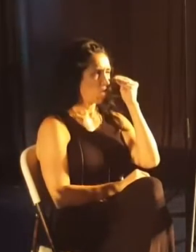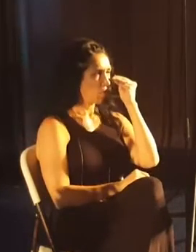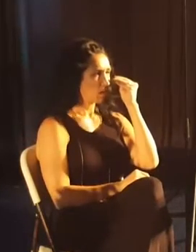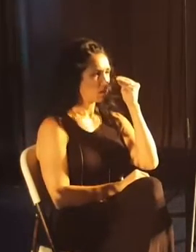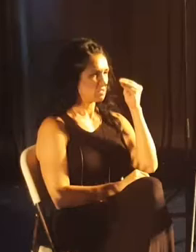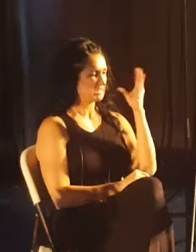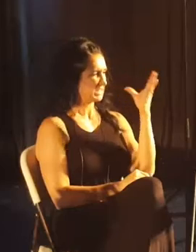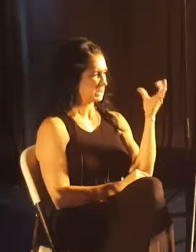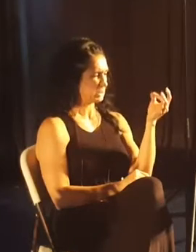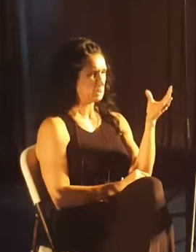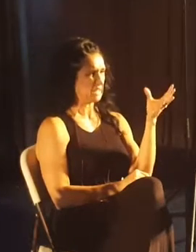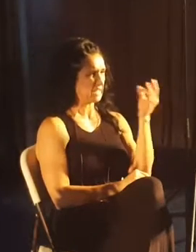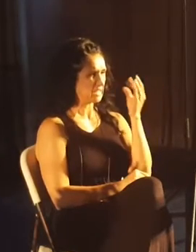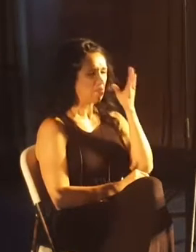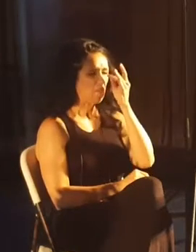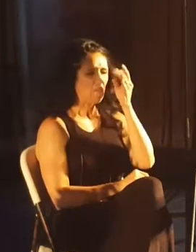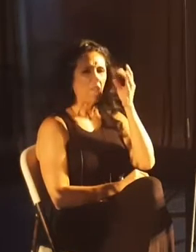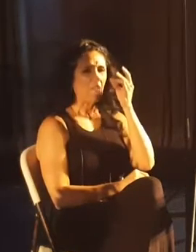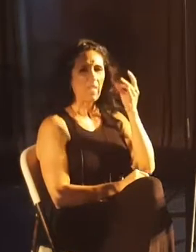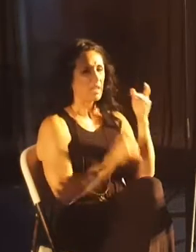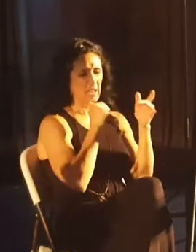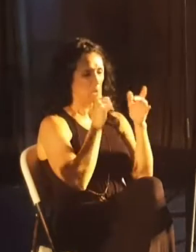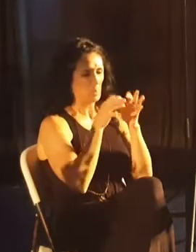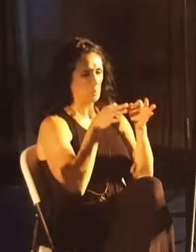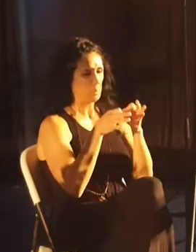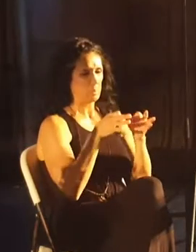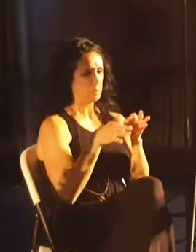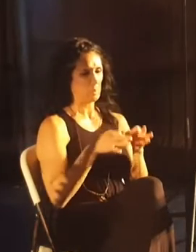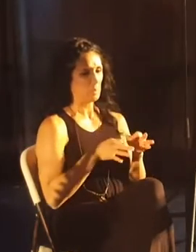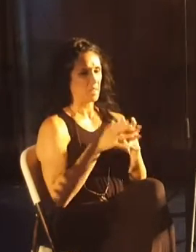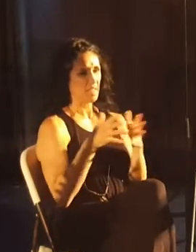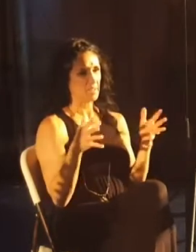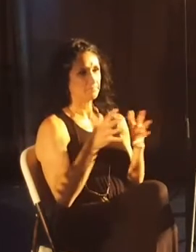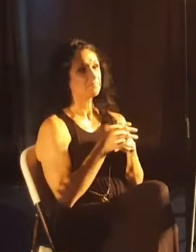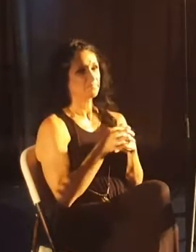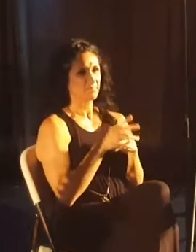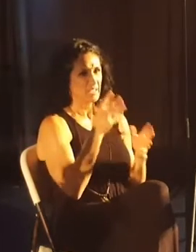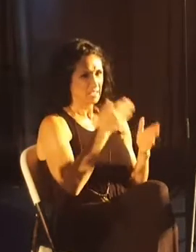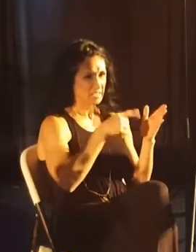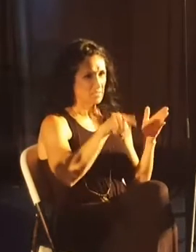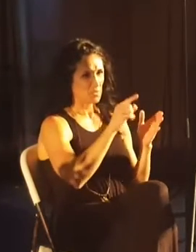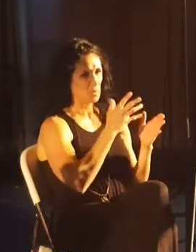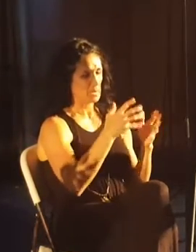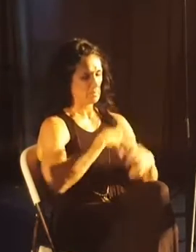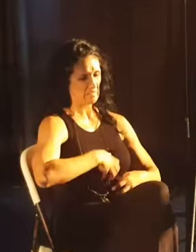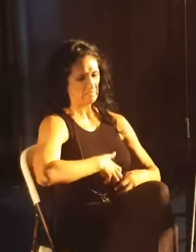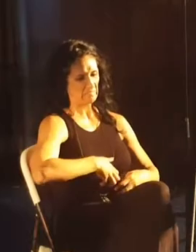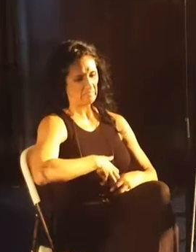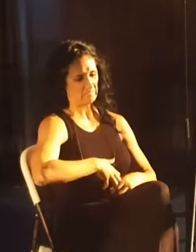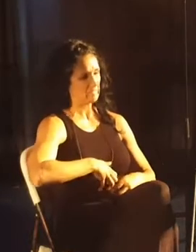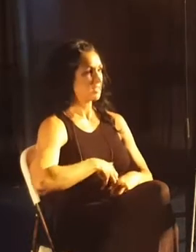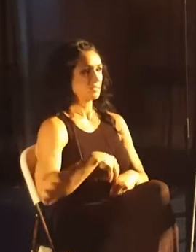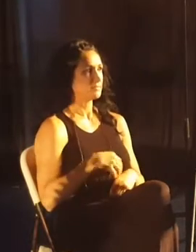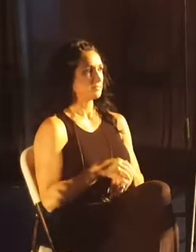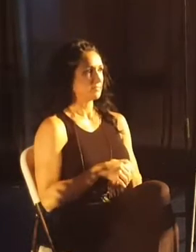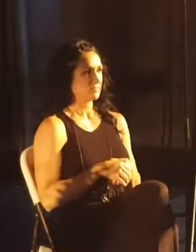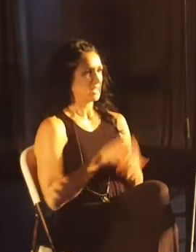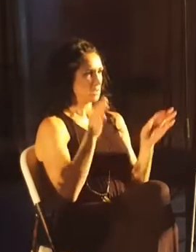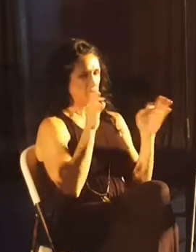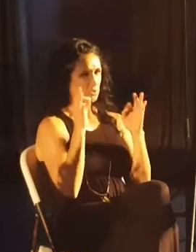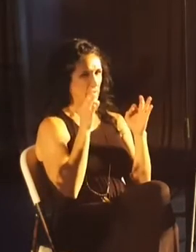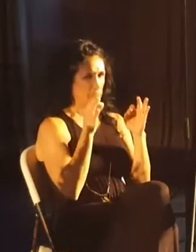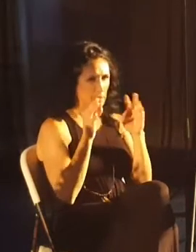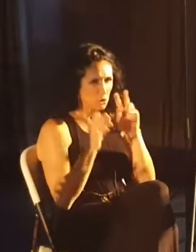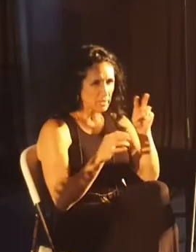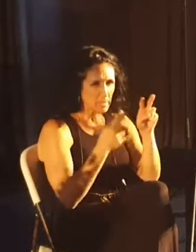gooey, and I mean, I won't go into great detail because some of you might get grossed out, and you're going to be distracted by